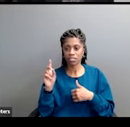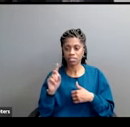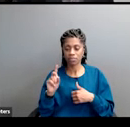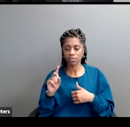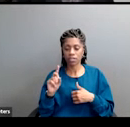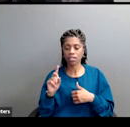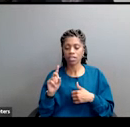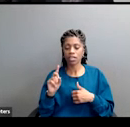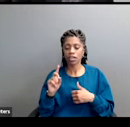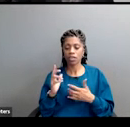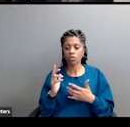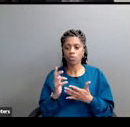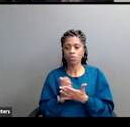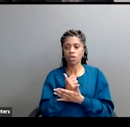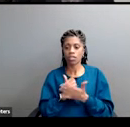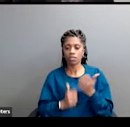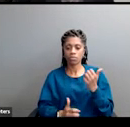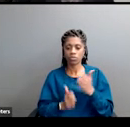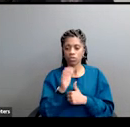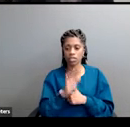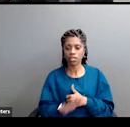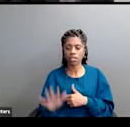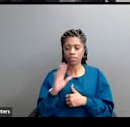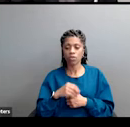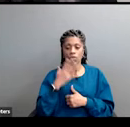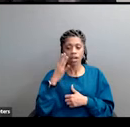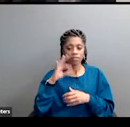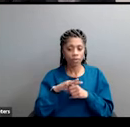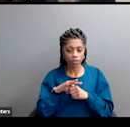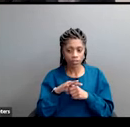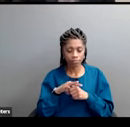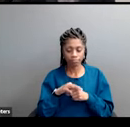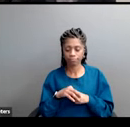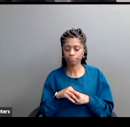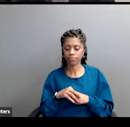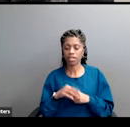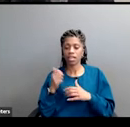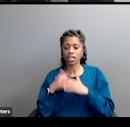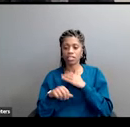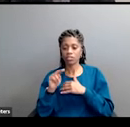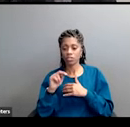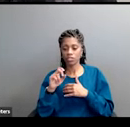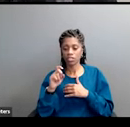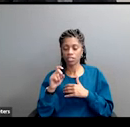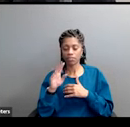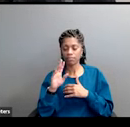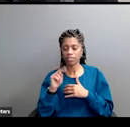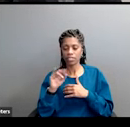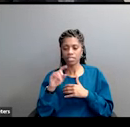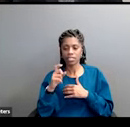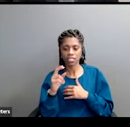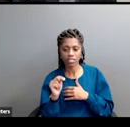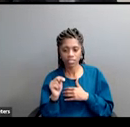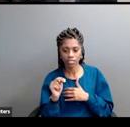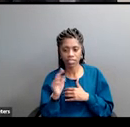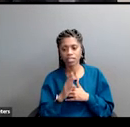won a majority of the white vote. And with Richard Nixon, and then moving on to Ronald